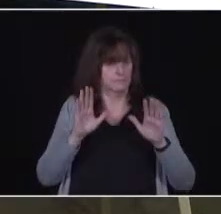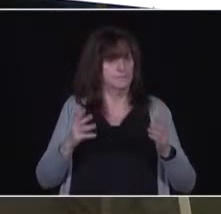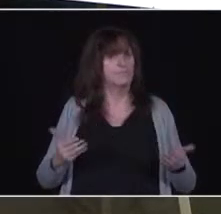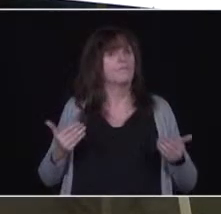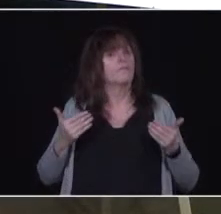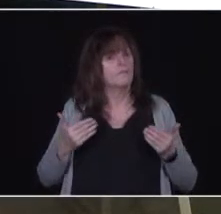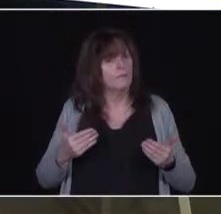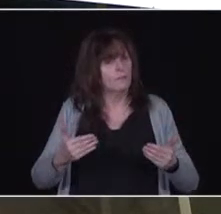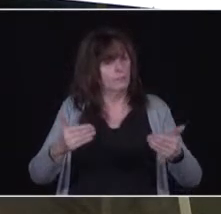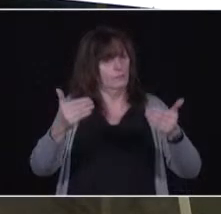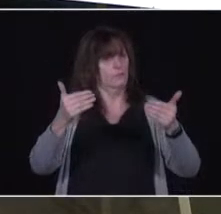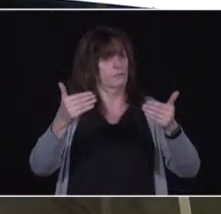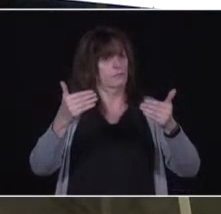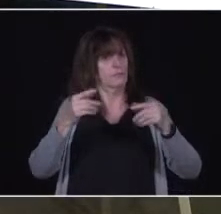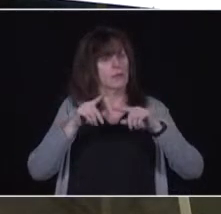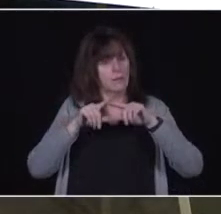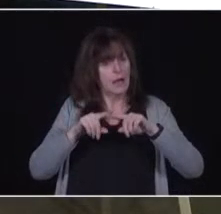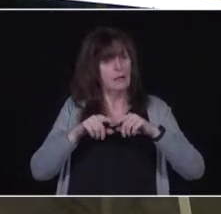Thanks, Graham.